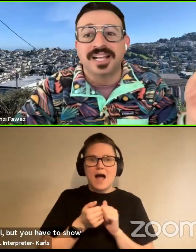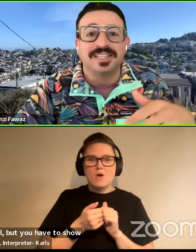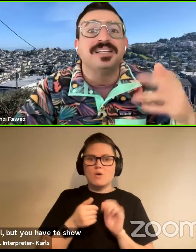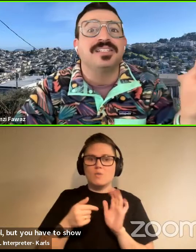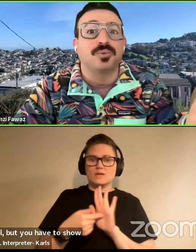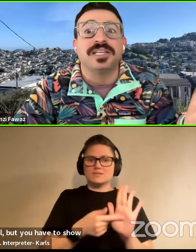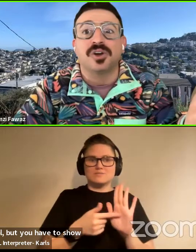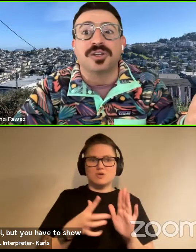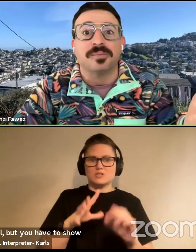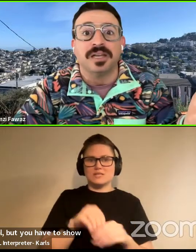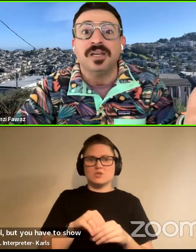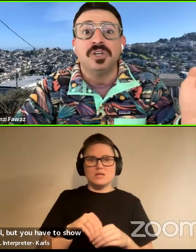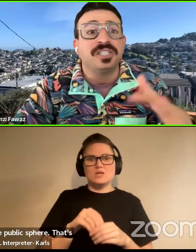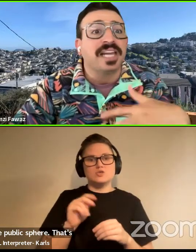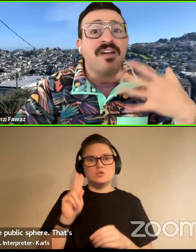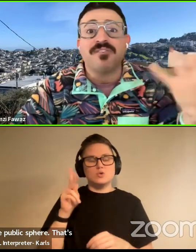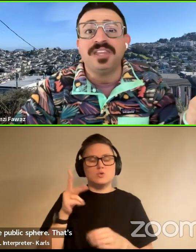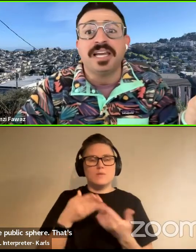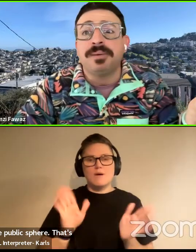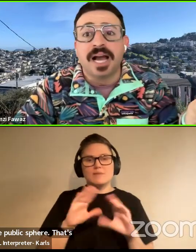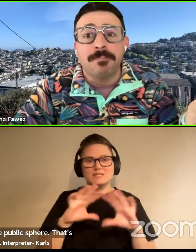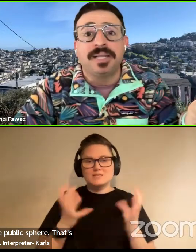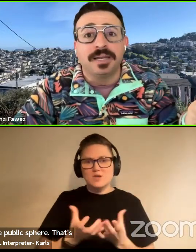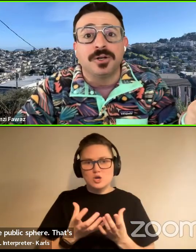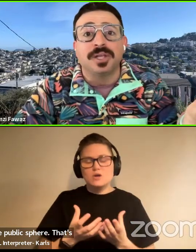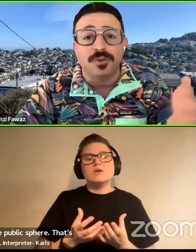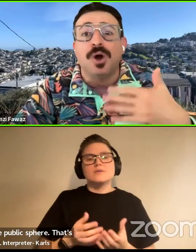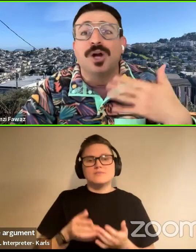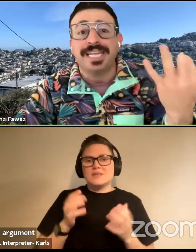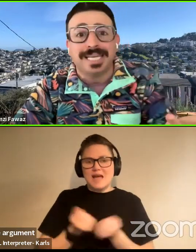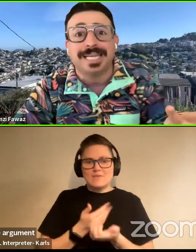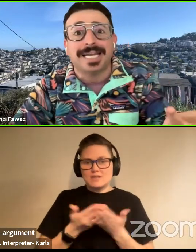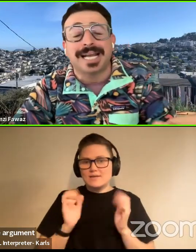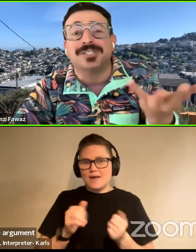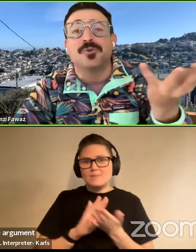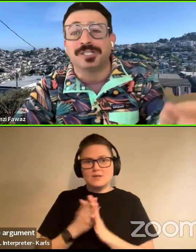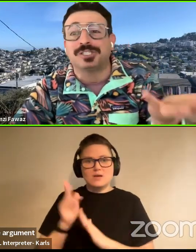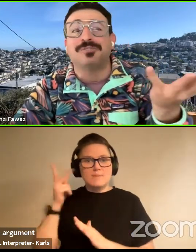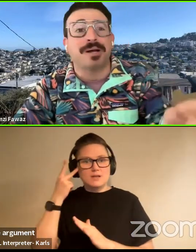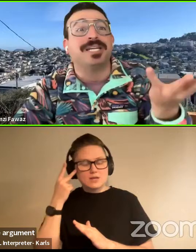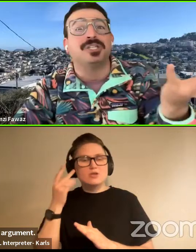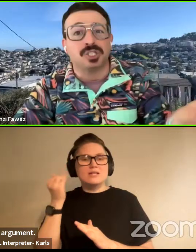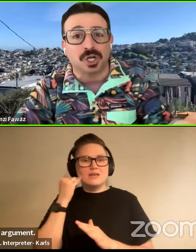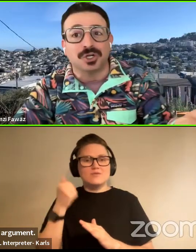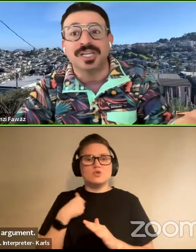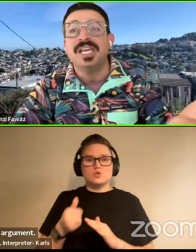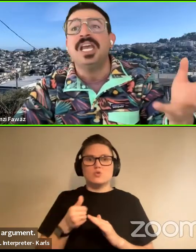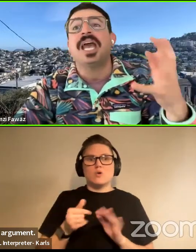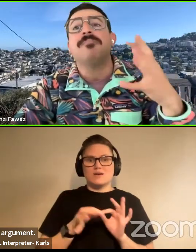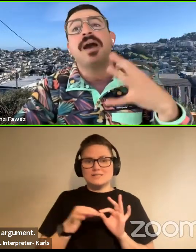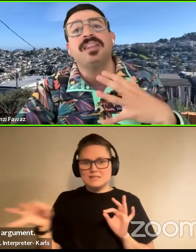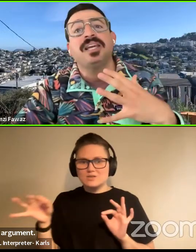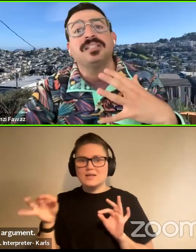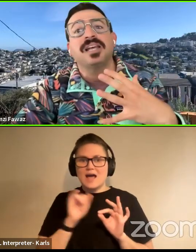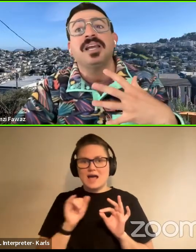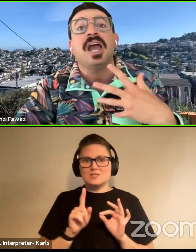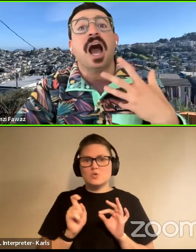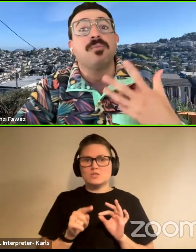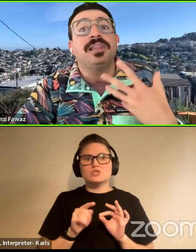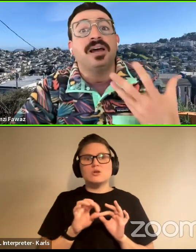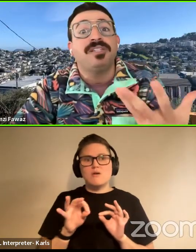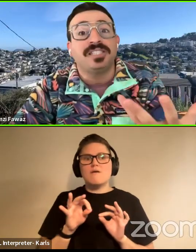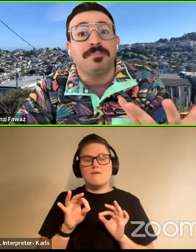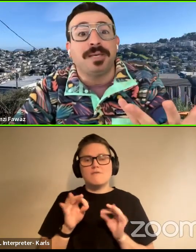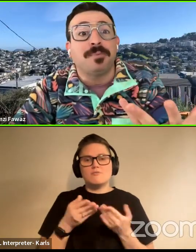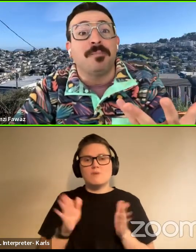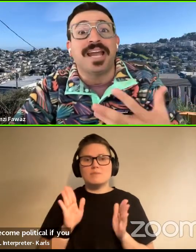sphere. That's Linda's really his argument. She's like, everything can become political if you articulate it as a question of public concern. And my thing is that